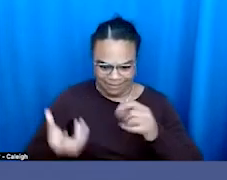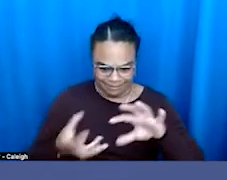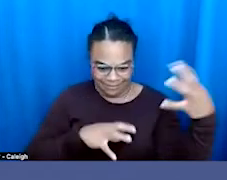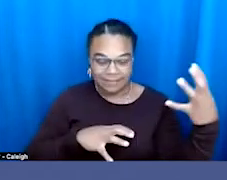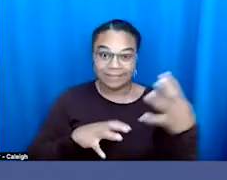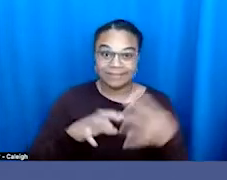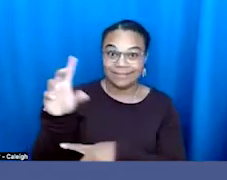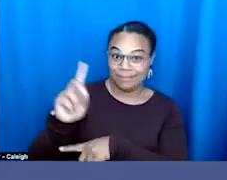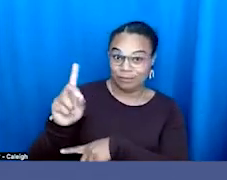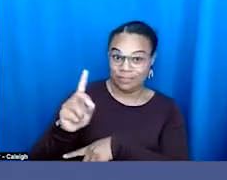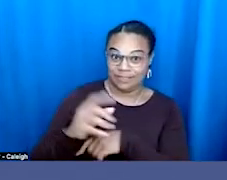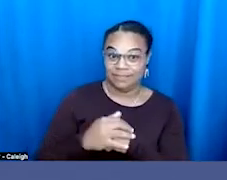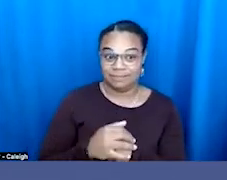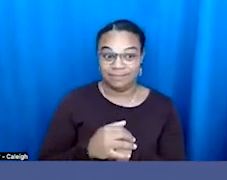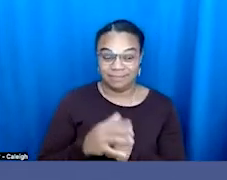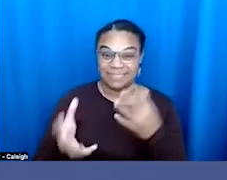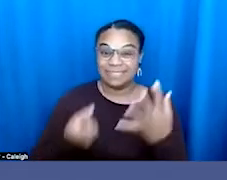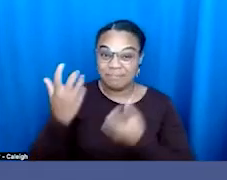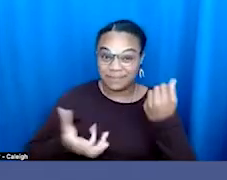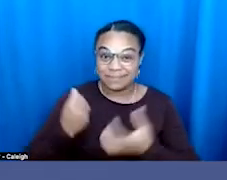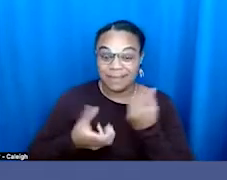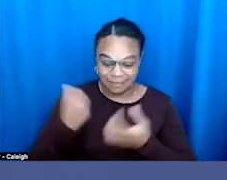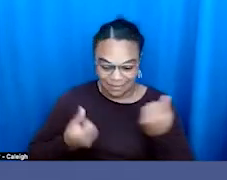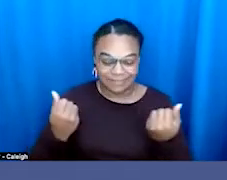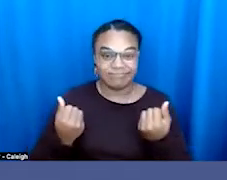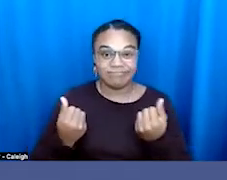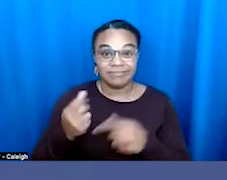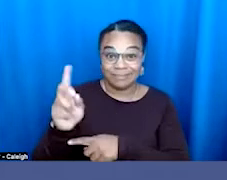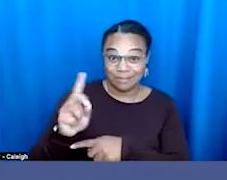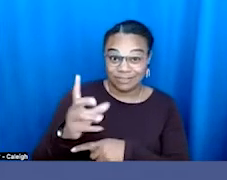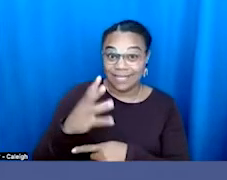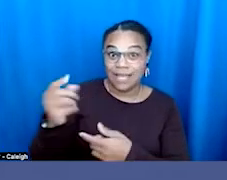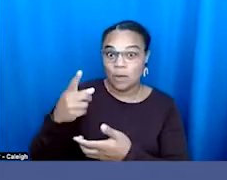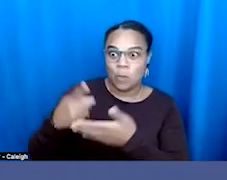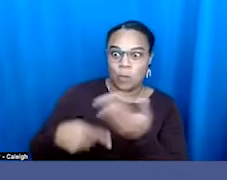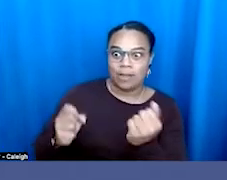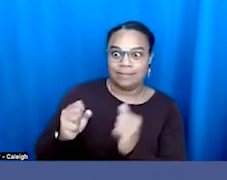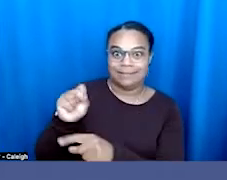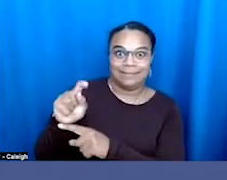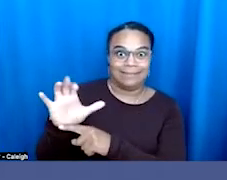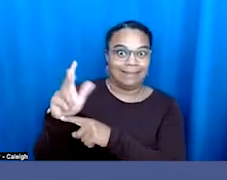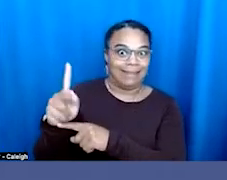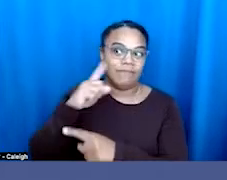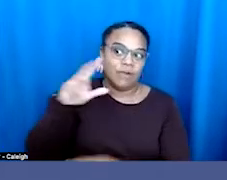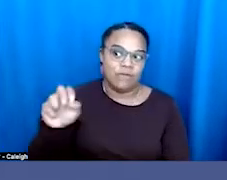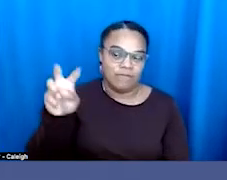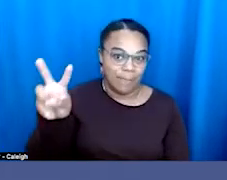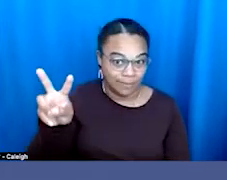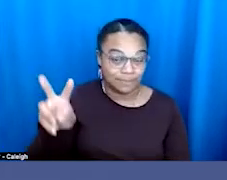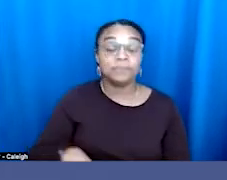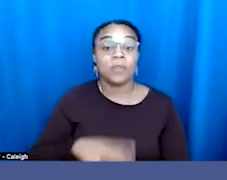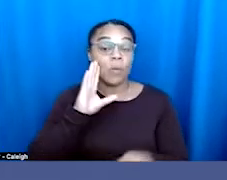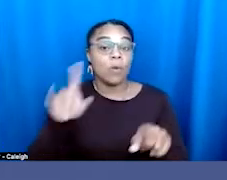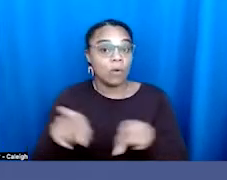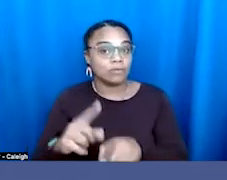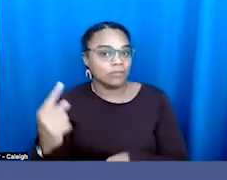the dismantling of democracy and what's at stake this November. But you'll also hear a little bit about what you can